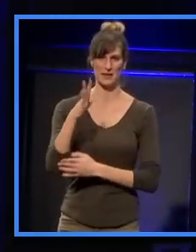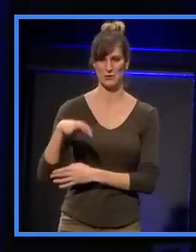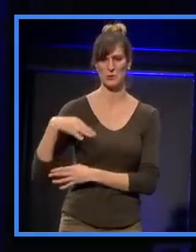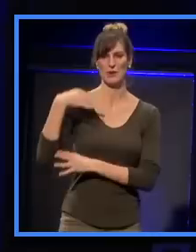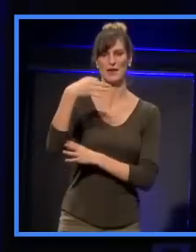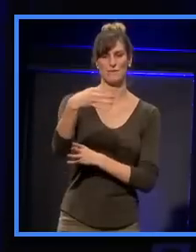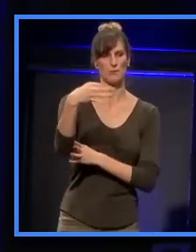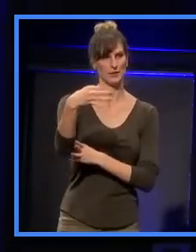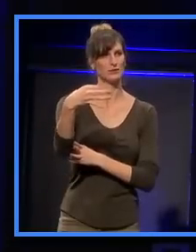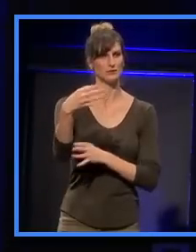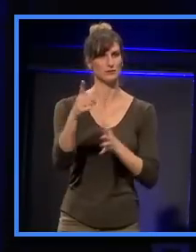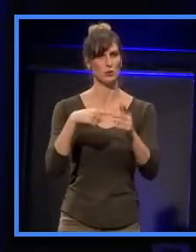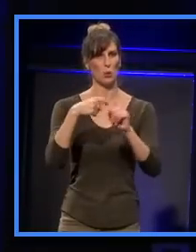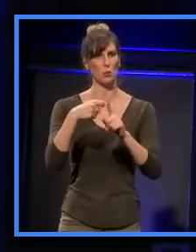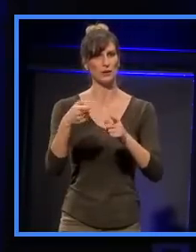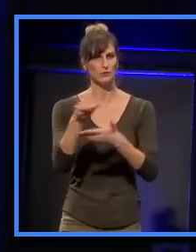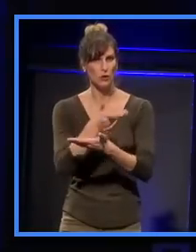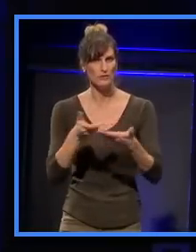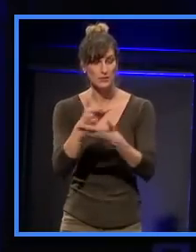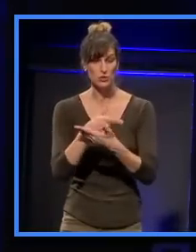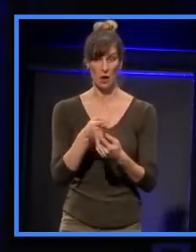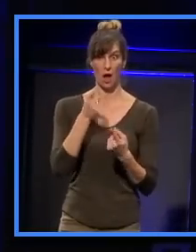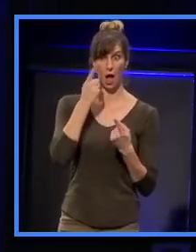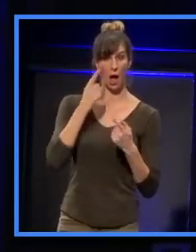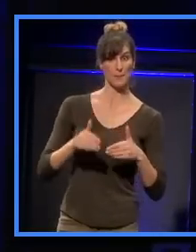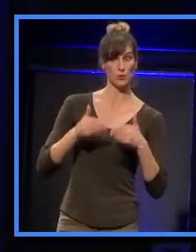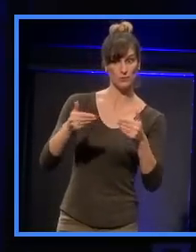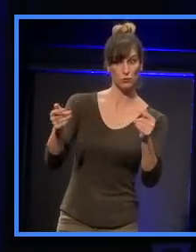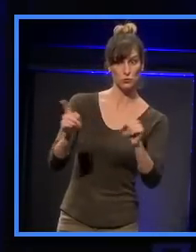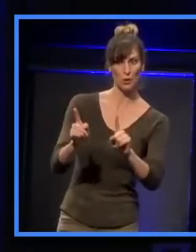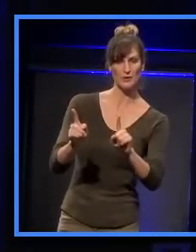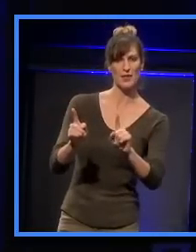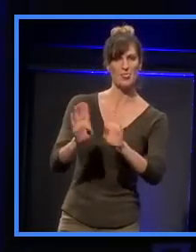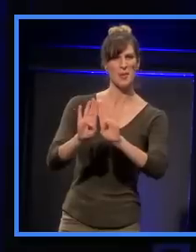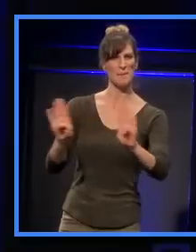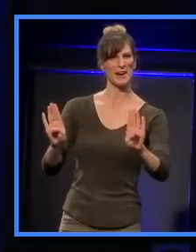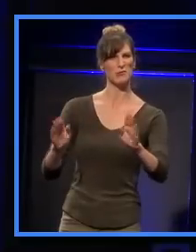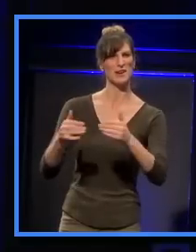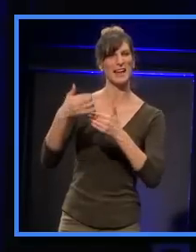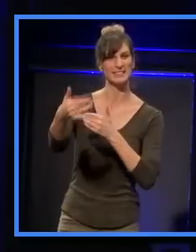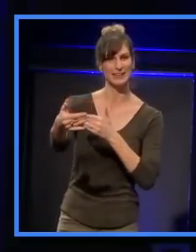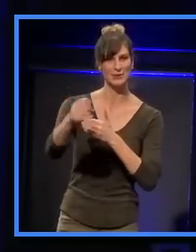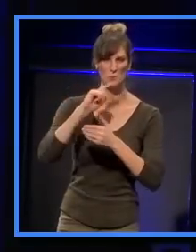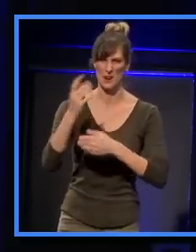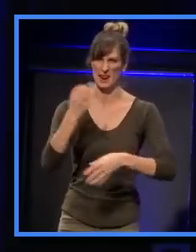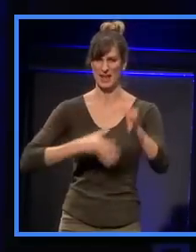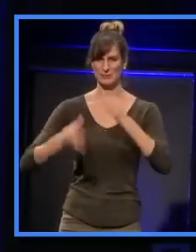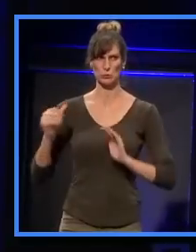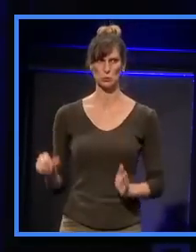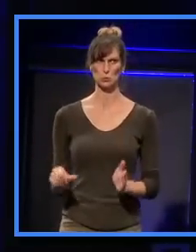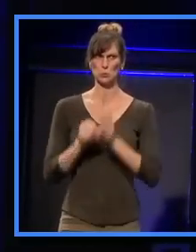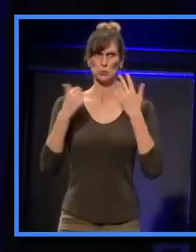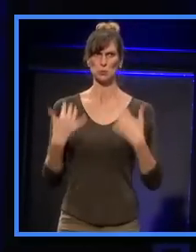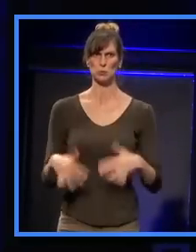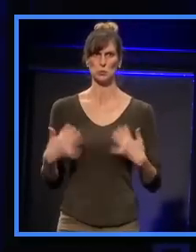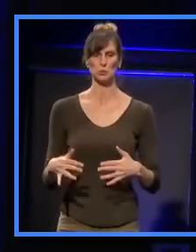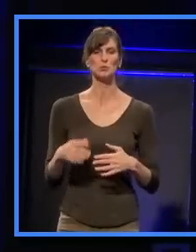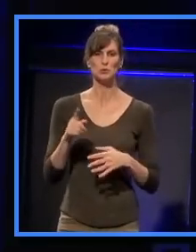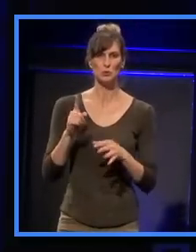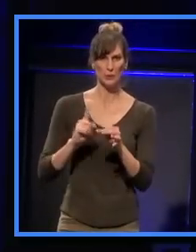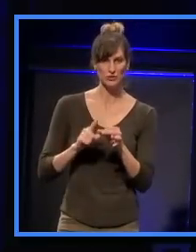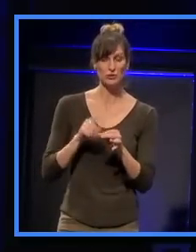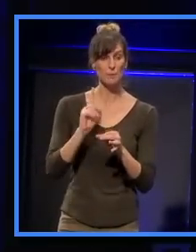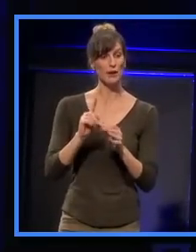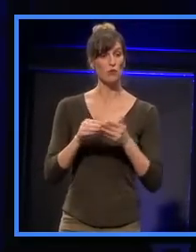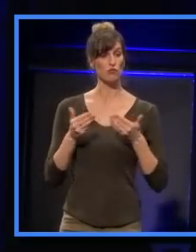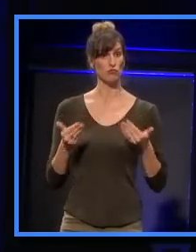part of Auckland Conversations. I'm quite looking forward to the panel later on, where you're to ask lots of difficult questions. But right now, it's my privilege to be able to